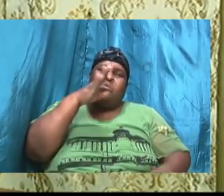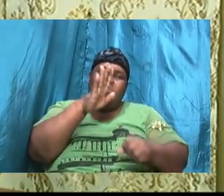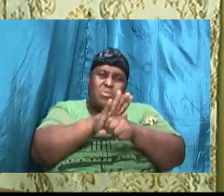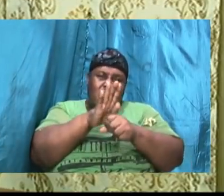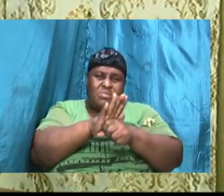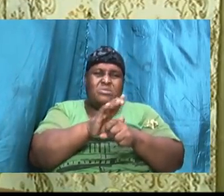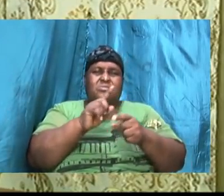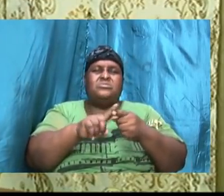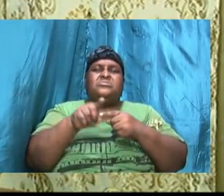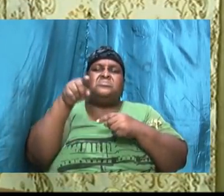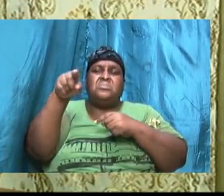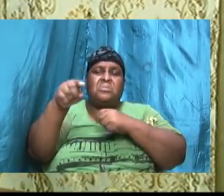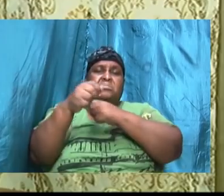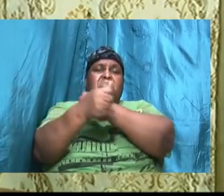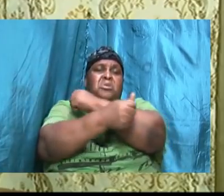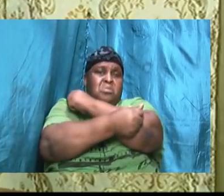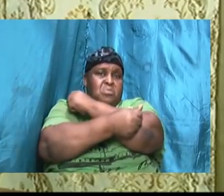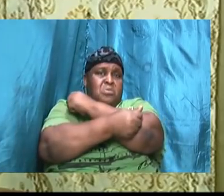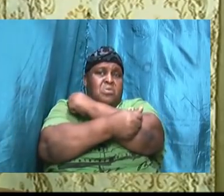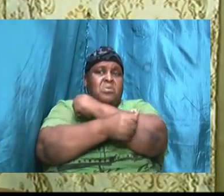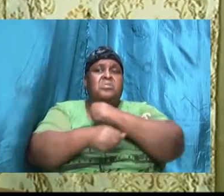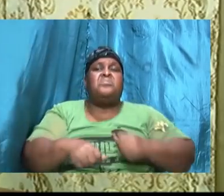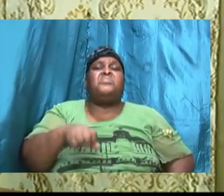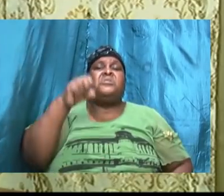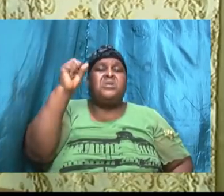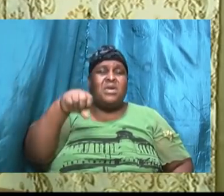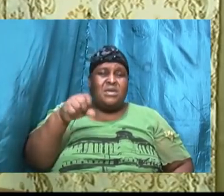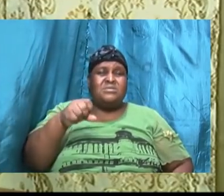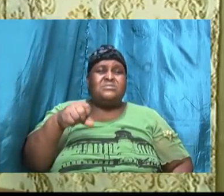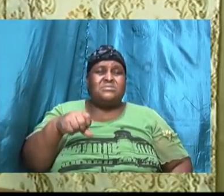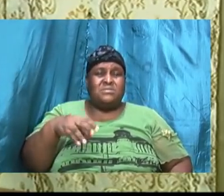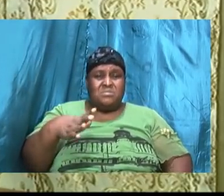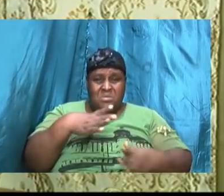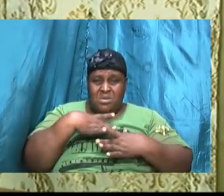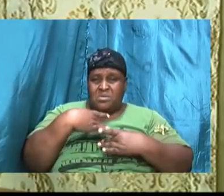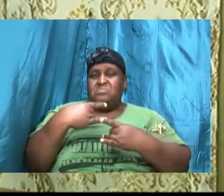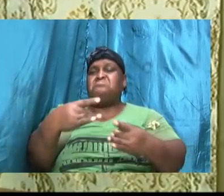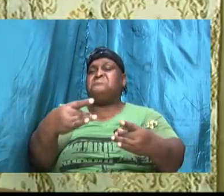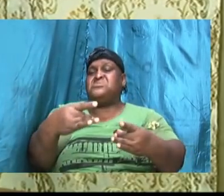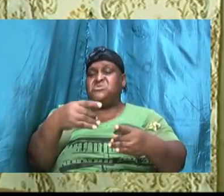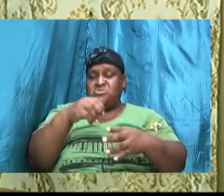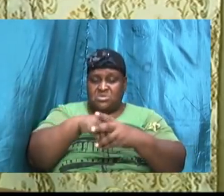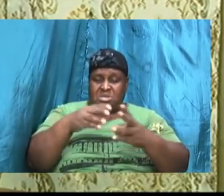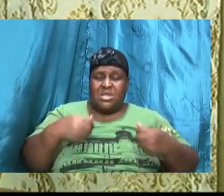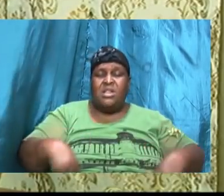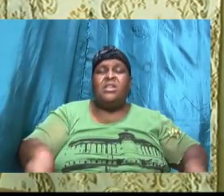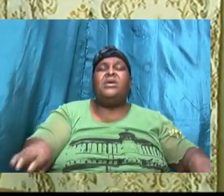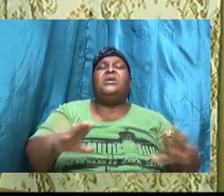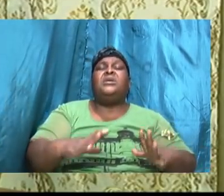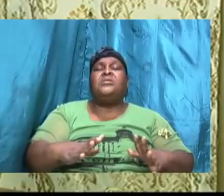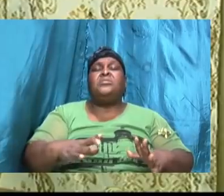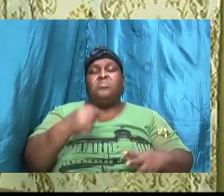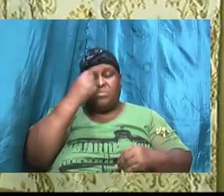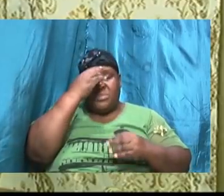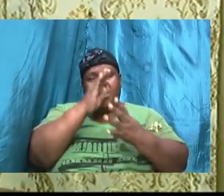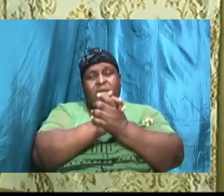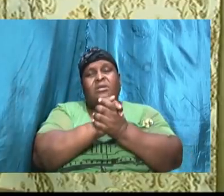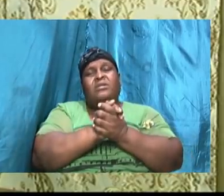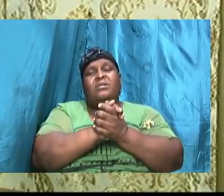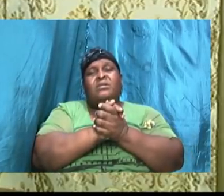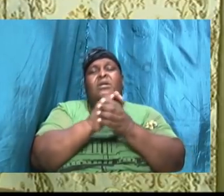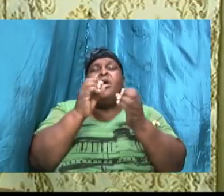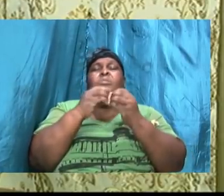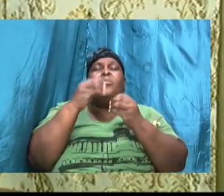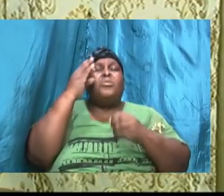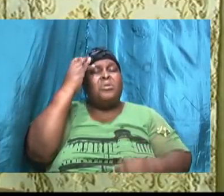unto him yes he was interested in the land but I believe that he was more concerned